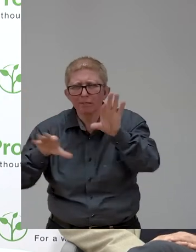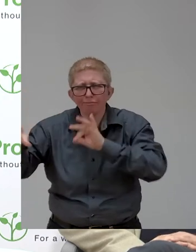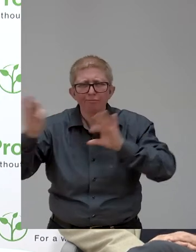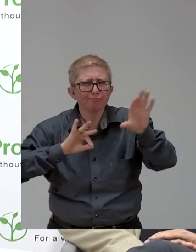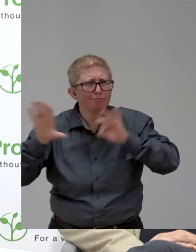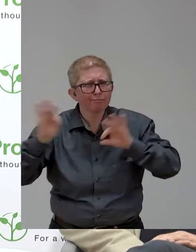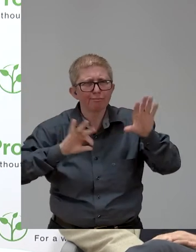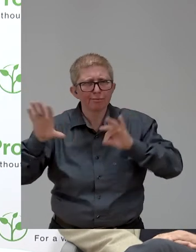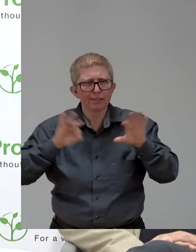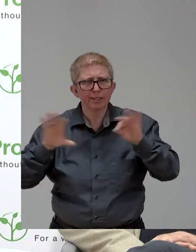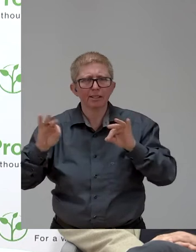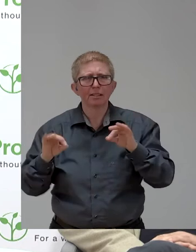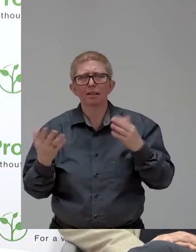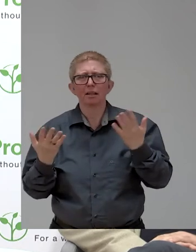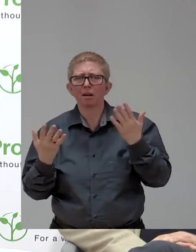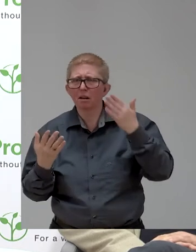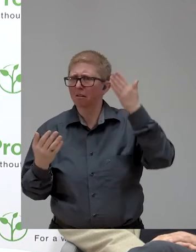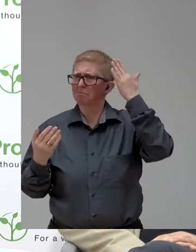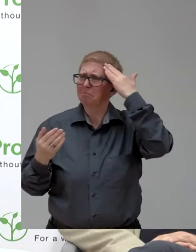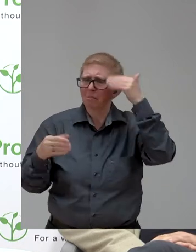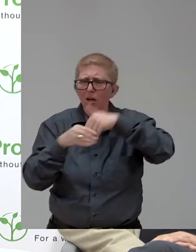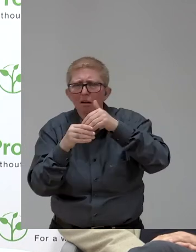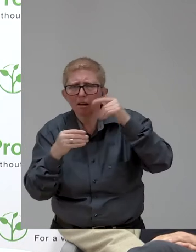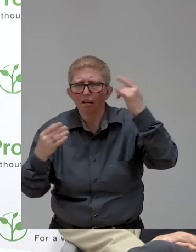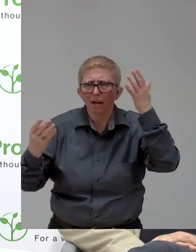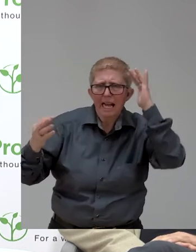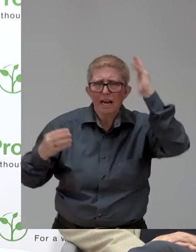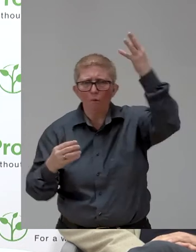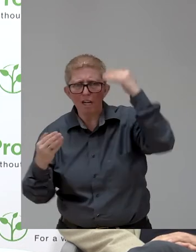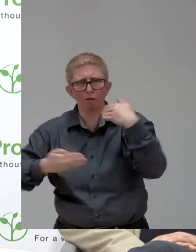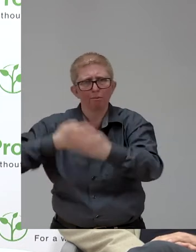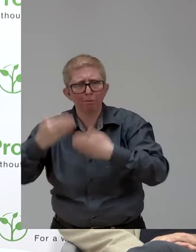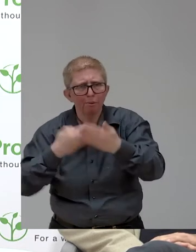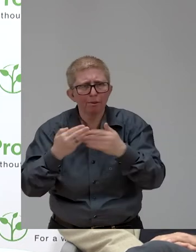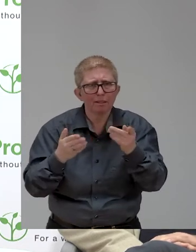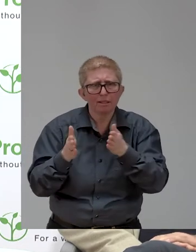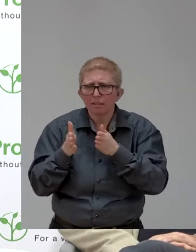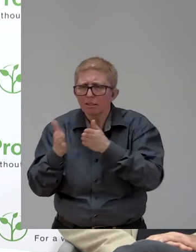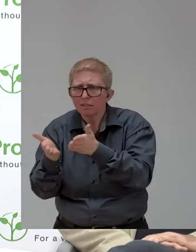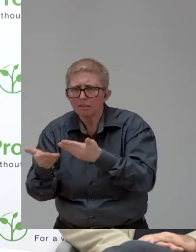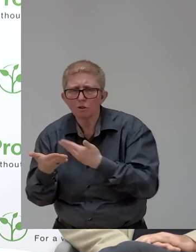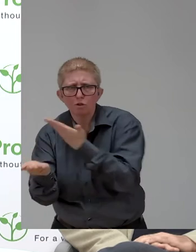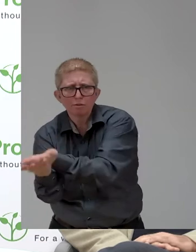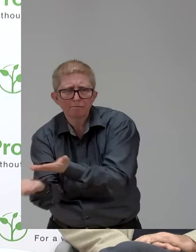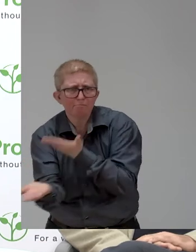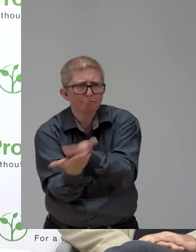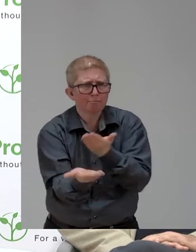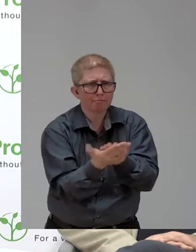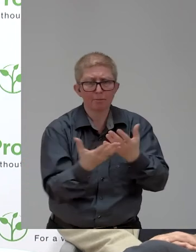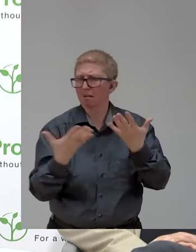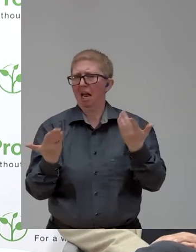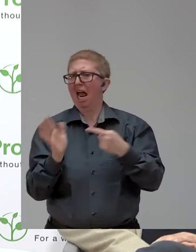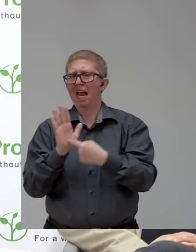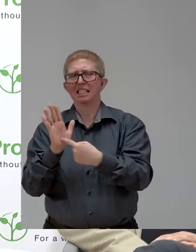practice? A practice is a service or a product invented and performed by an individual or an organization.